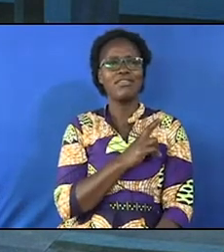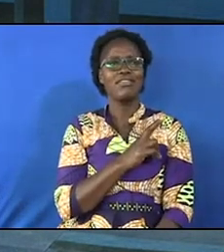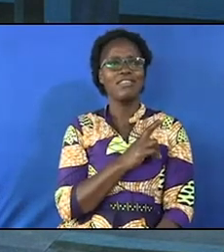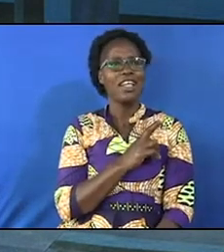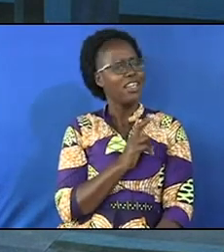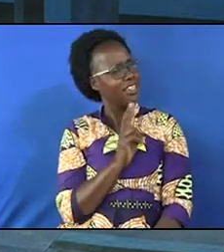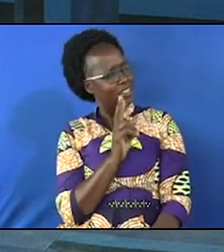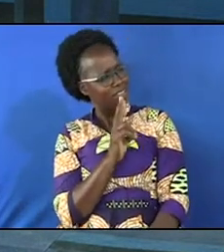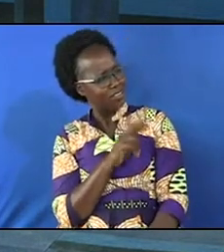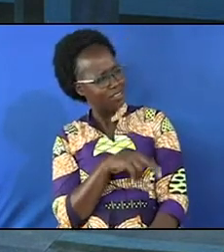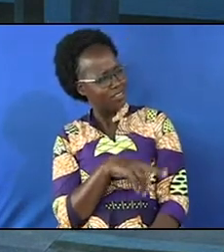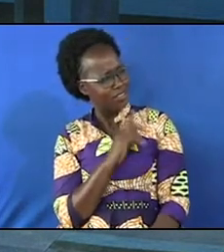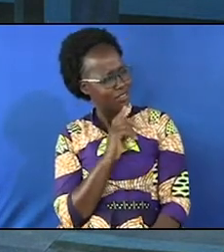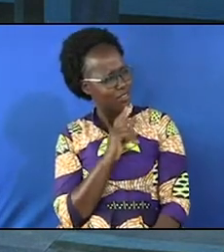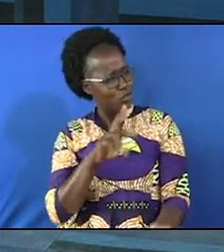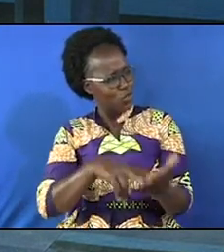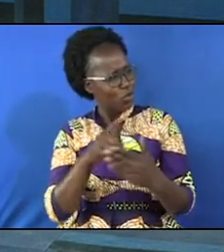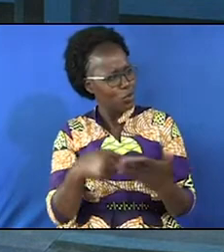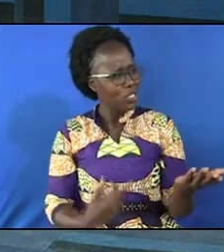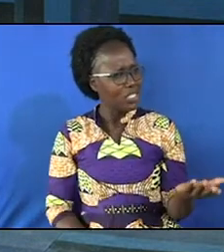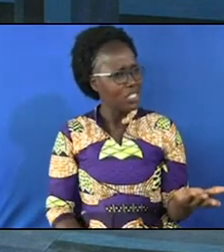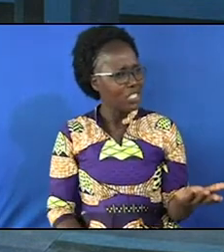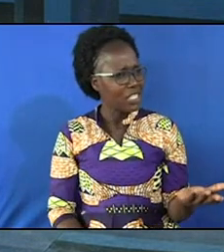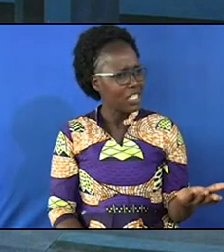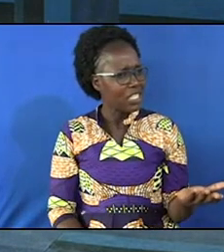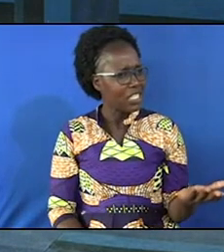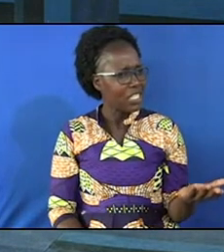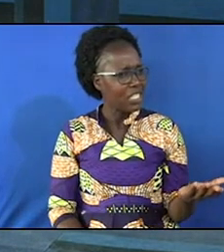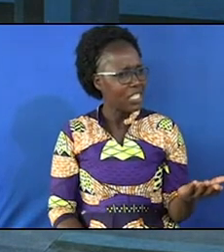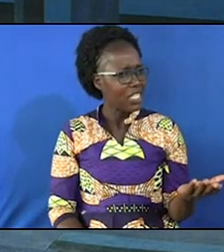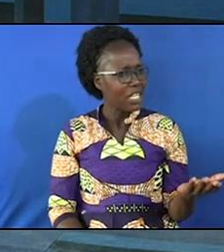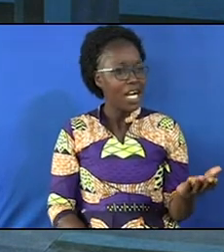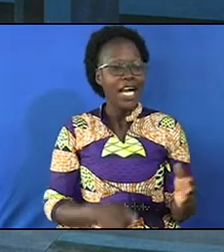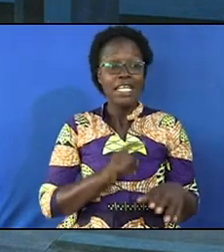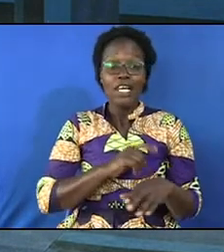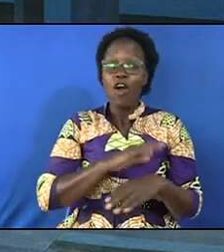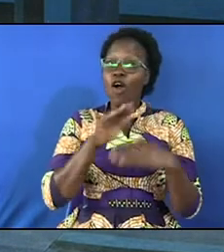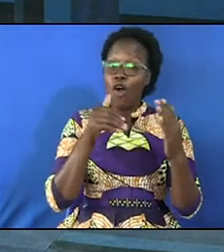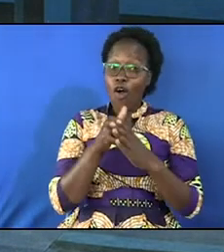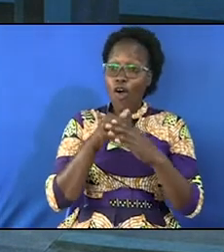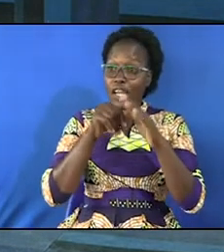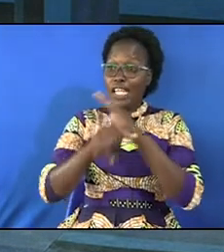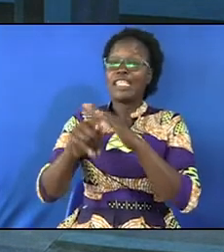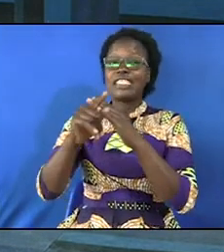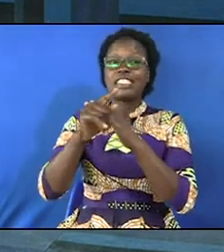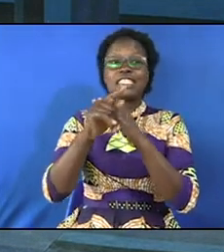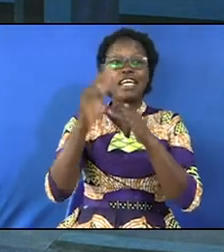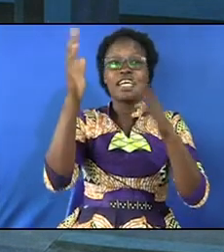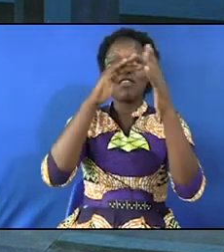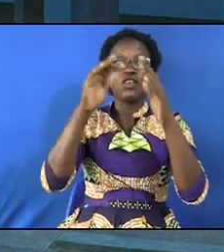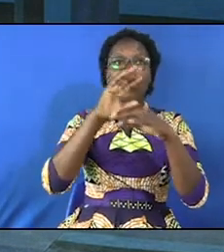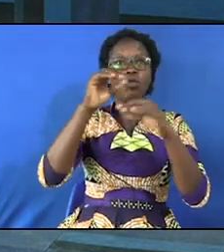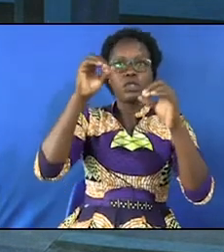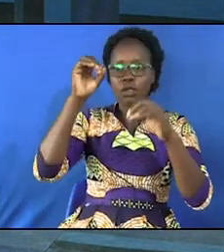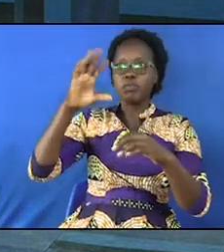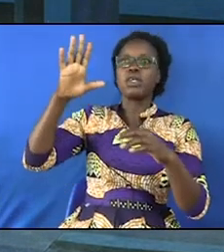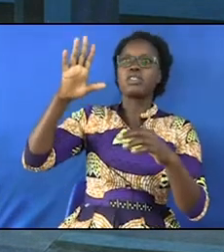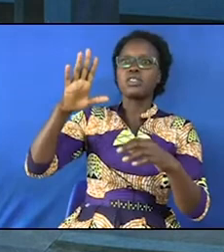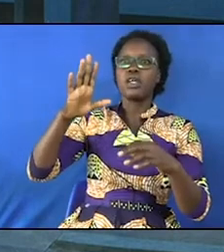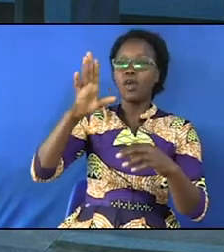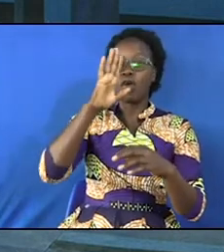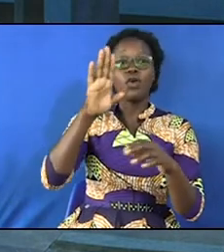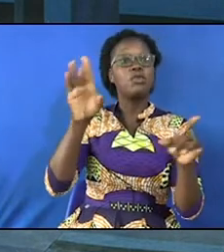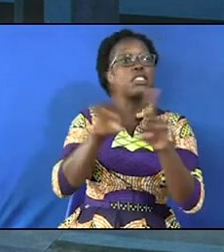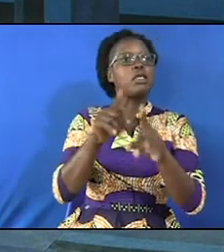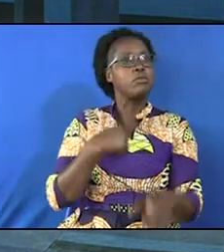I looked at him and I said what do you mean when you all make it to heaven everyone will be surprised that God will